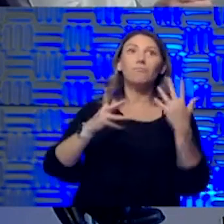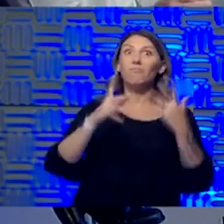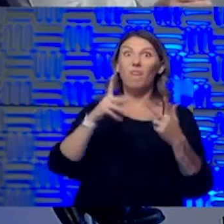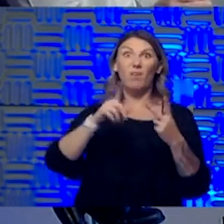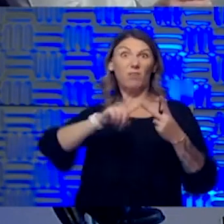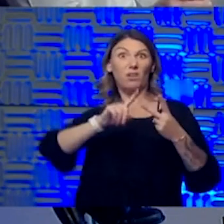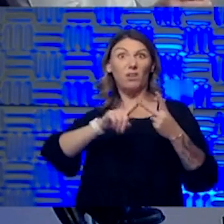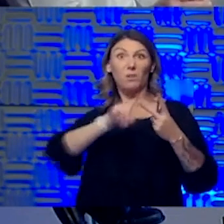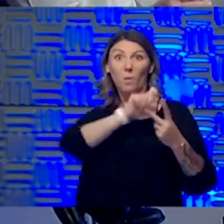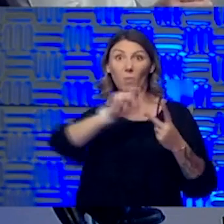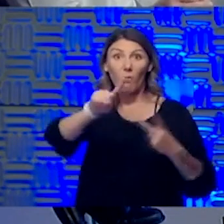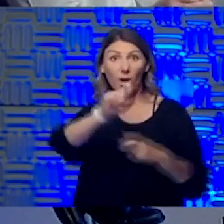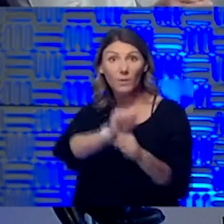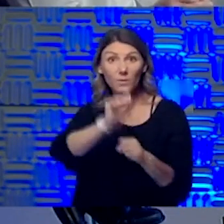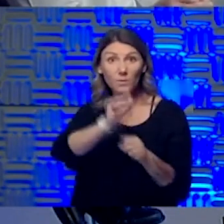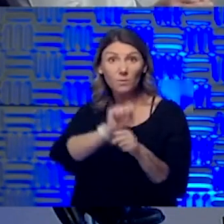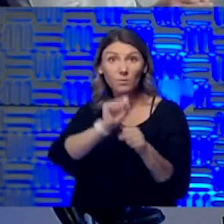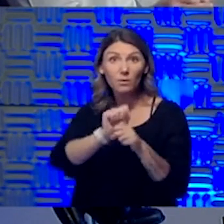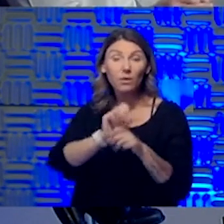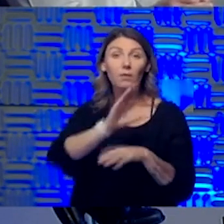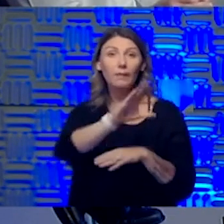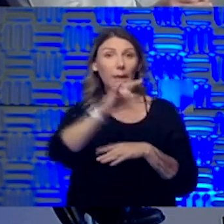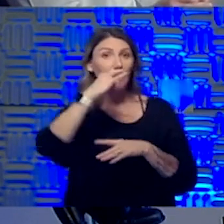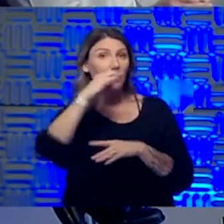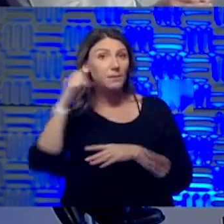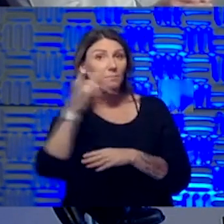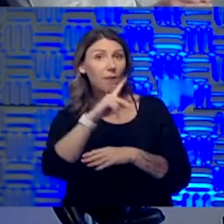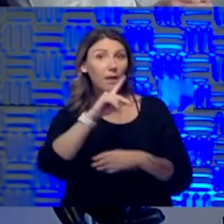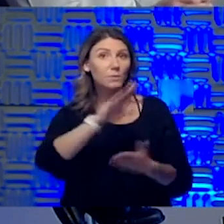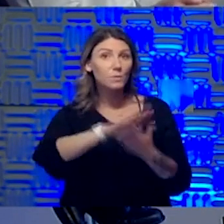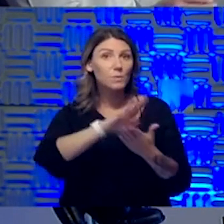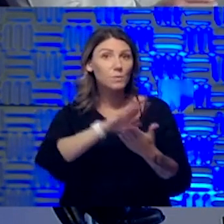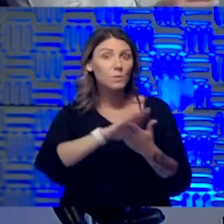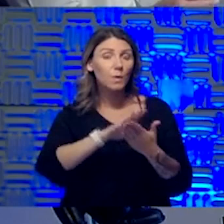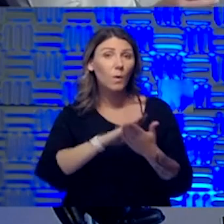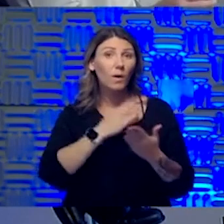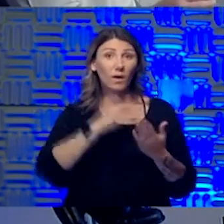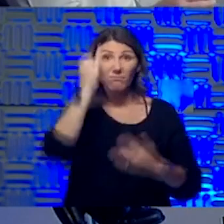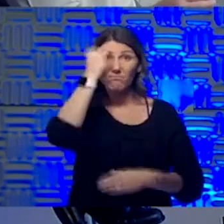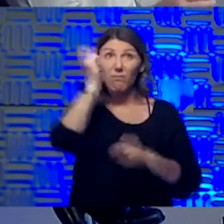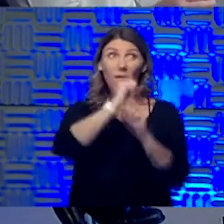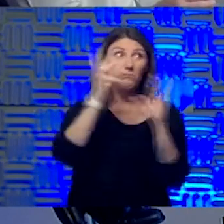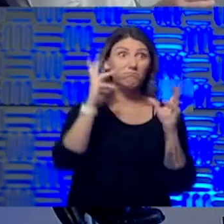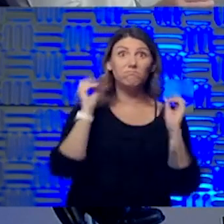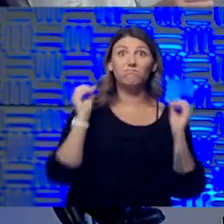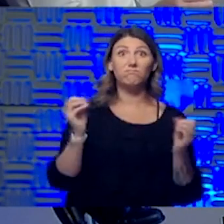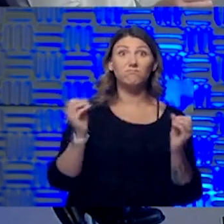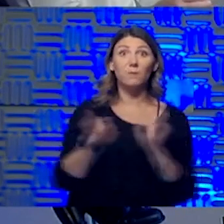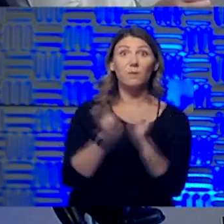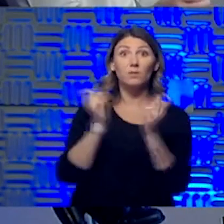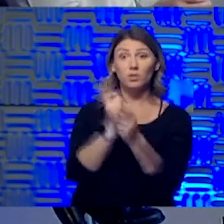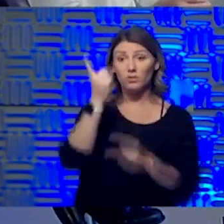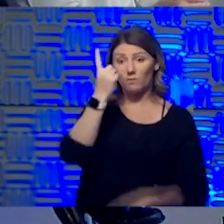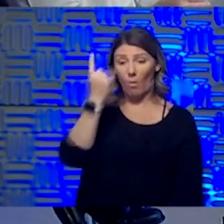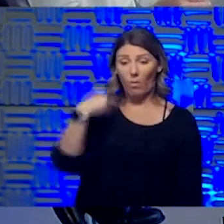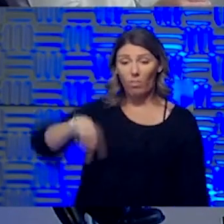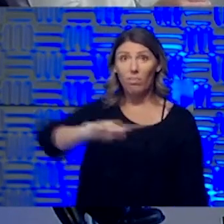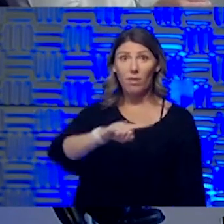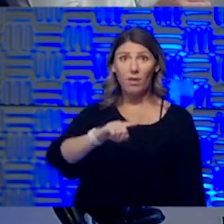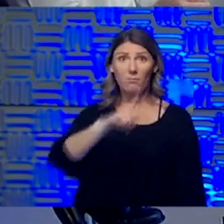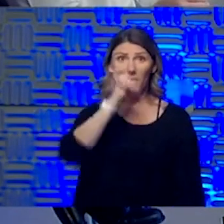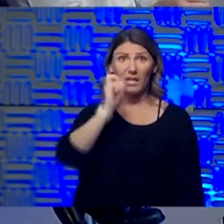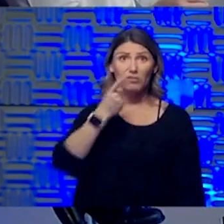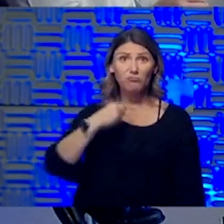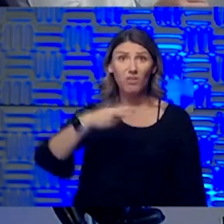maybe their kids will be going back to school. I imagine nothing really changes for them because they're still as much at risk